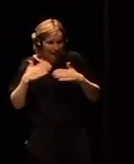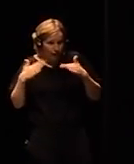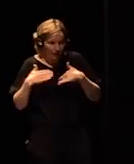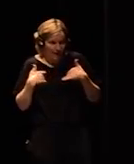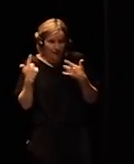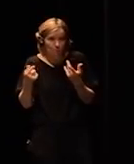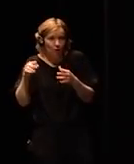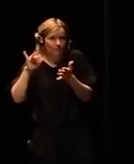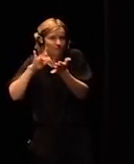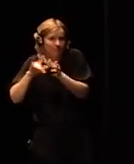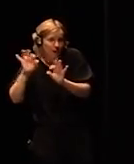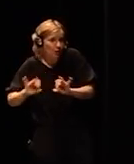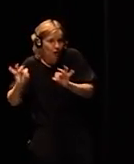things